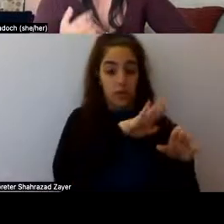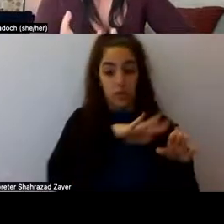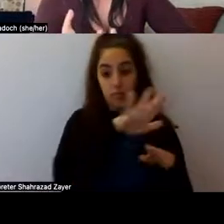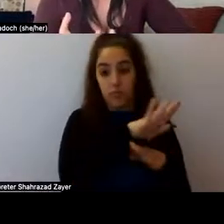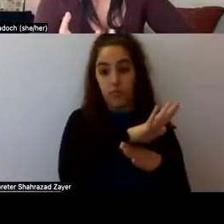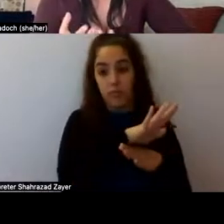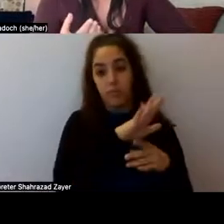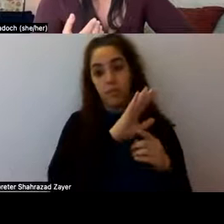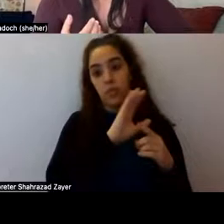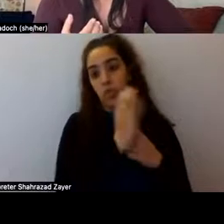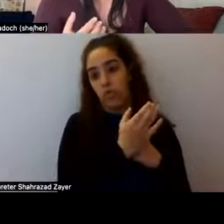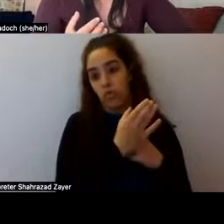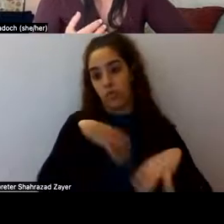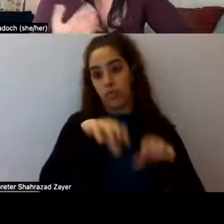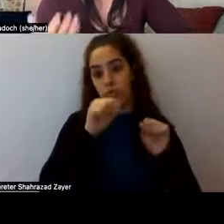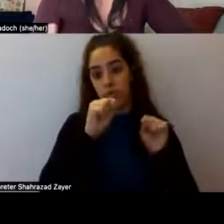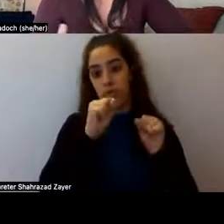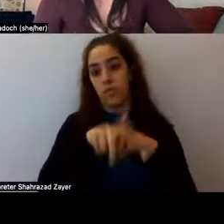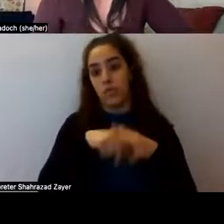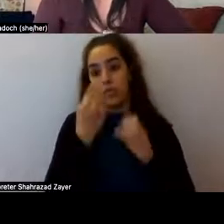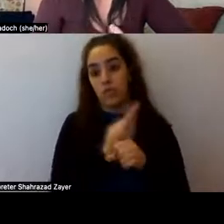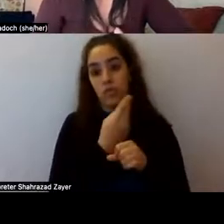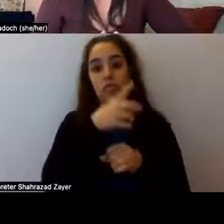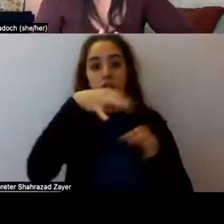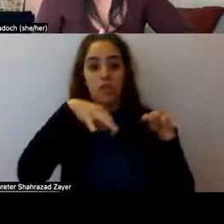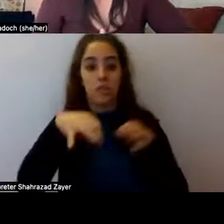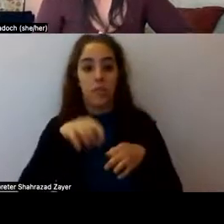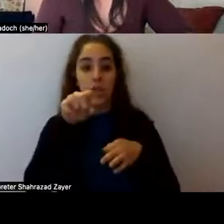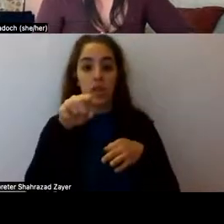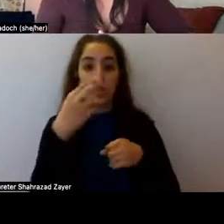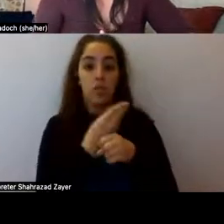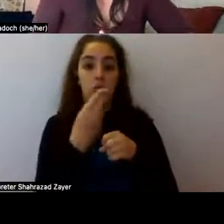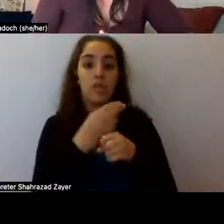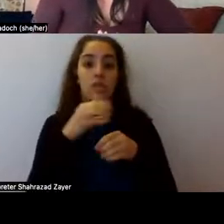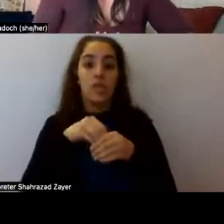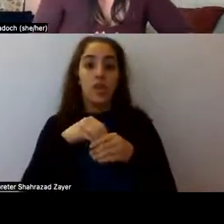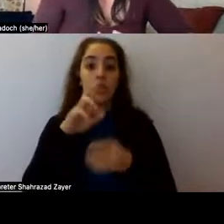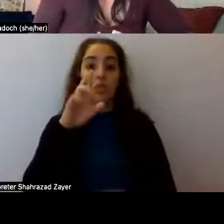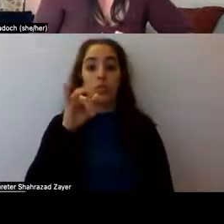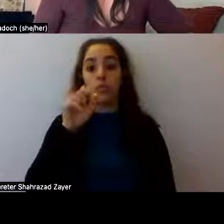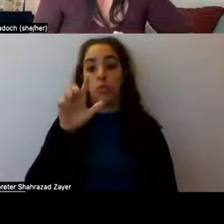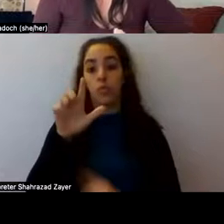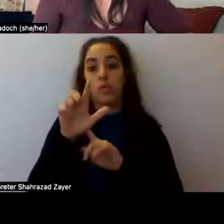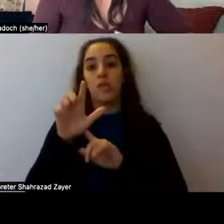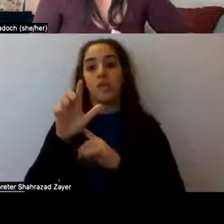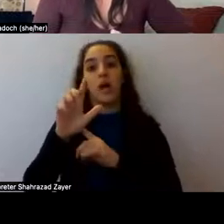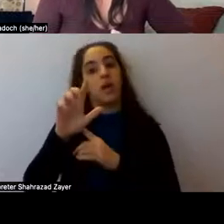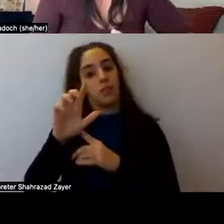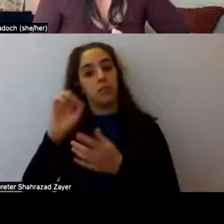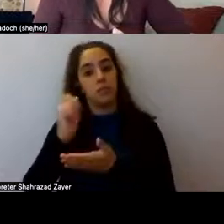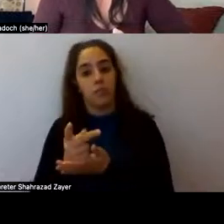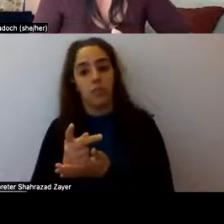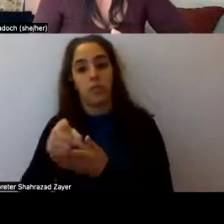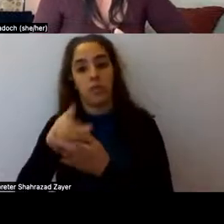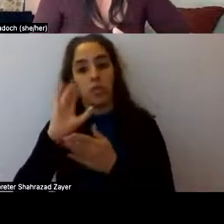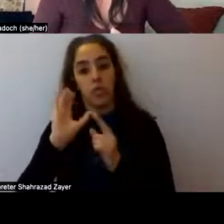in particular, um, was used in rituals that were culture-affirming, enforcing certain cultural norms and